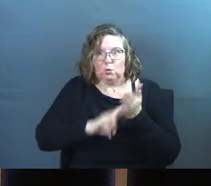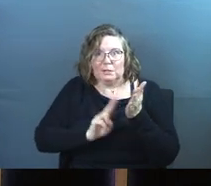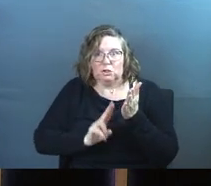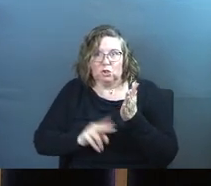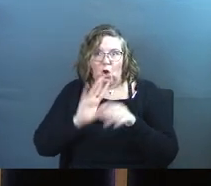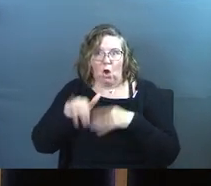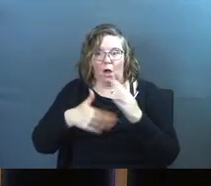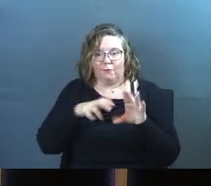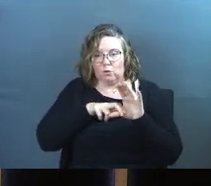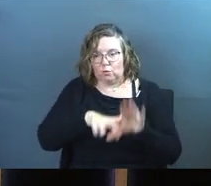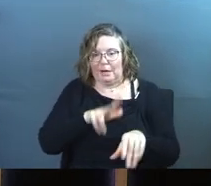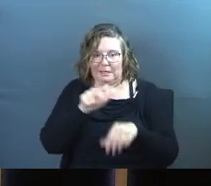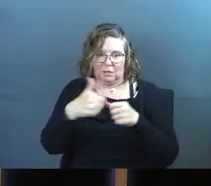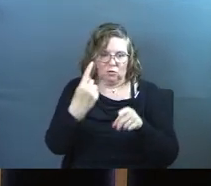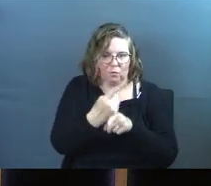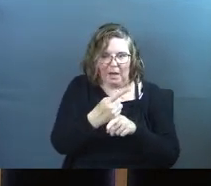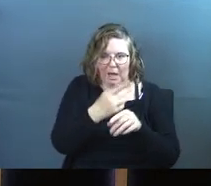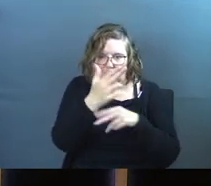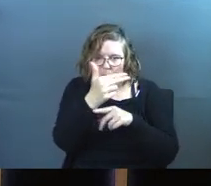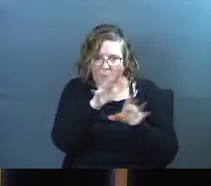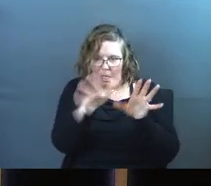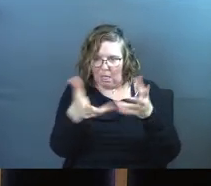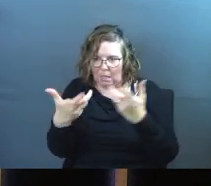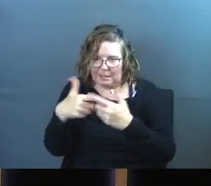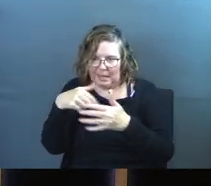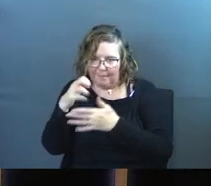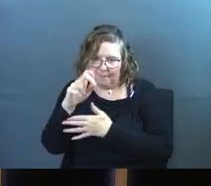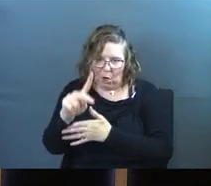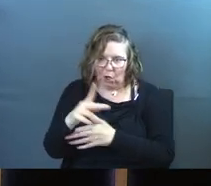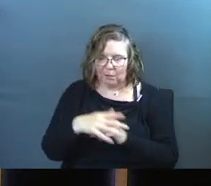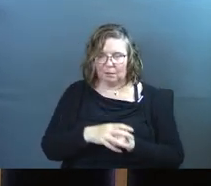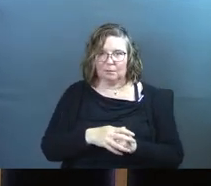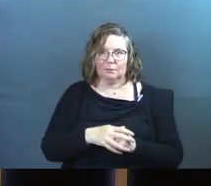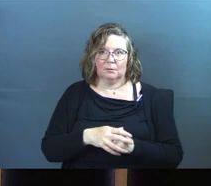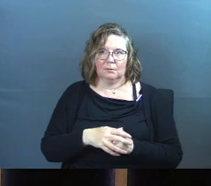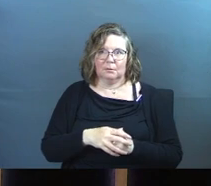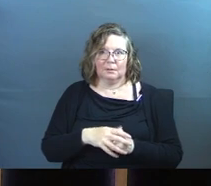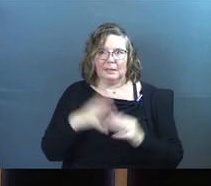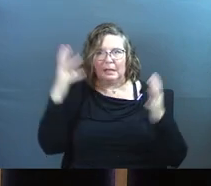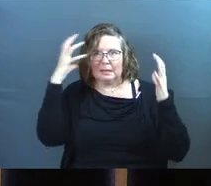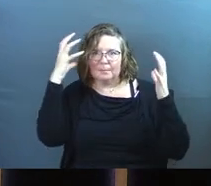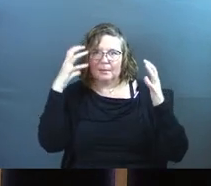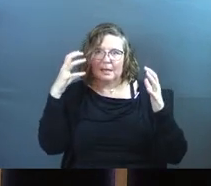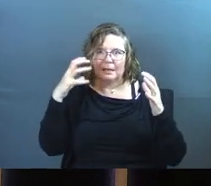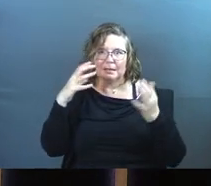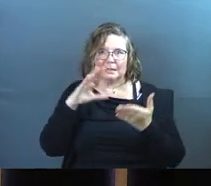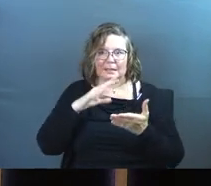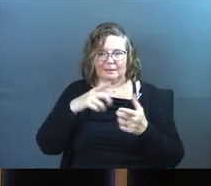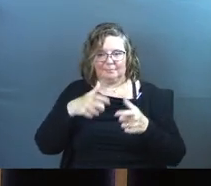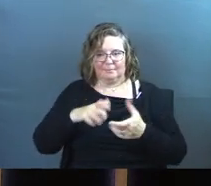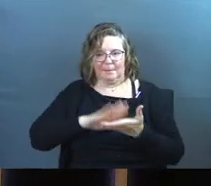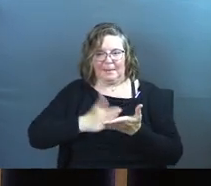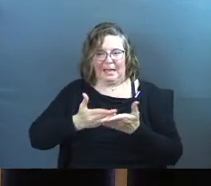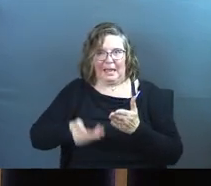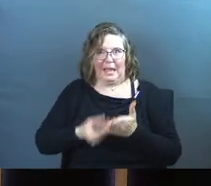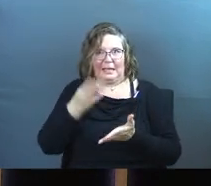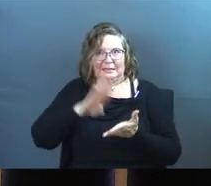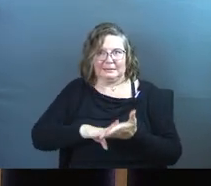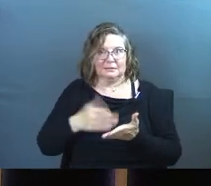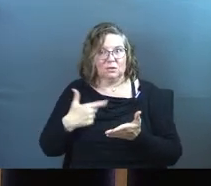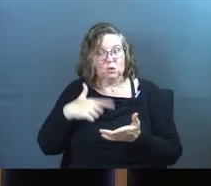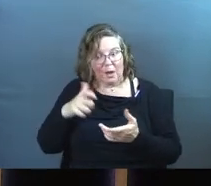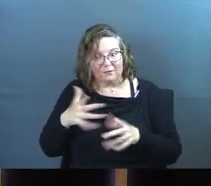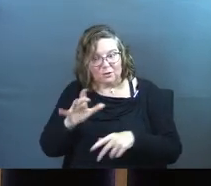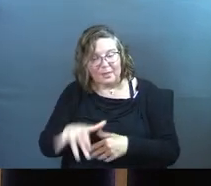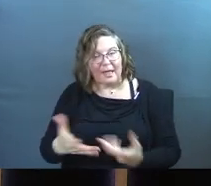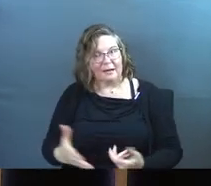all the rides. And you got to get into the right hotel that's in park, right? You get the little Mickey Mouse pancakes. You know, you got